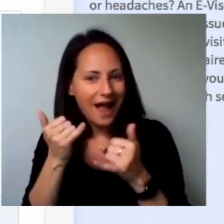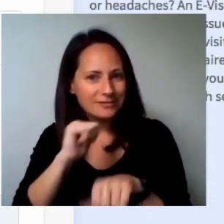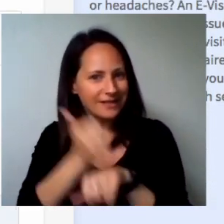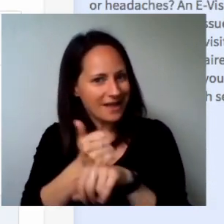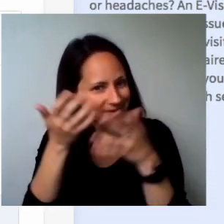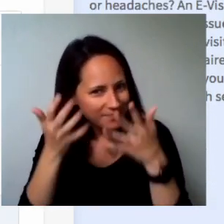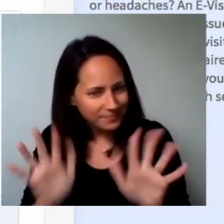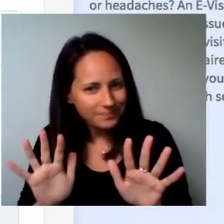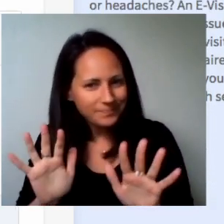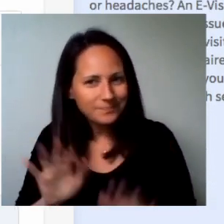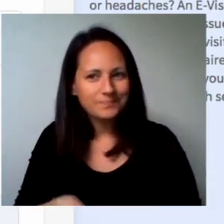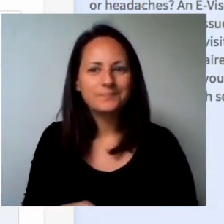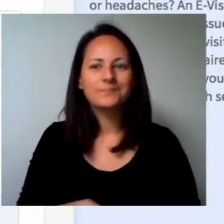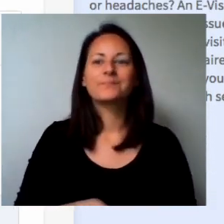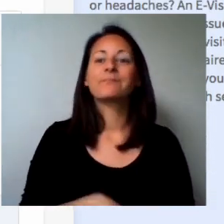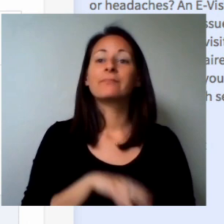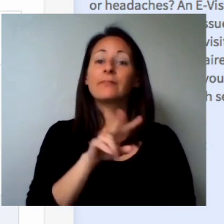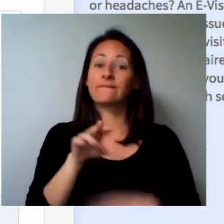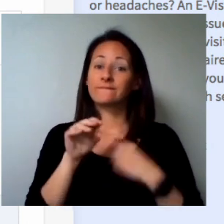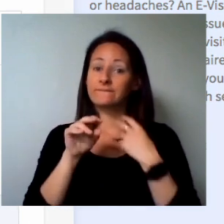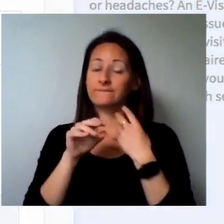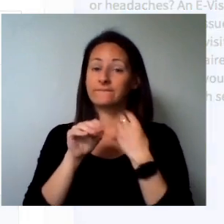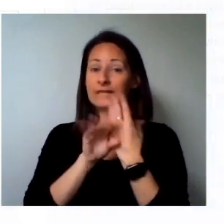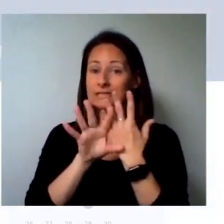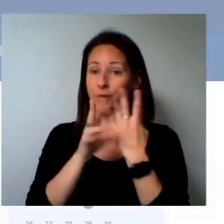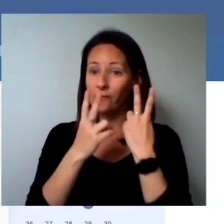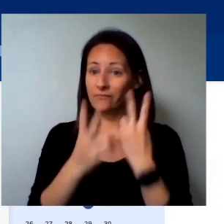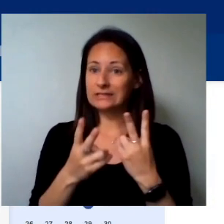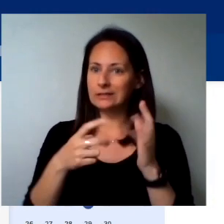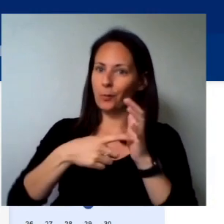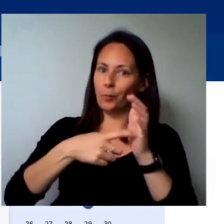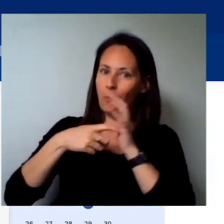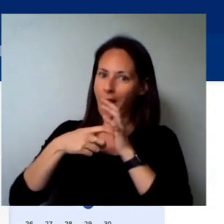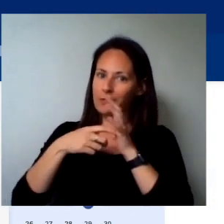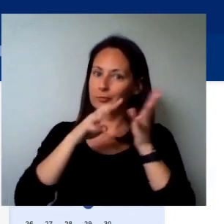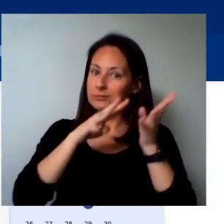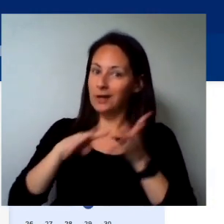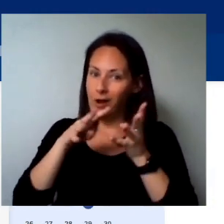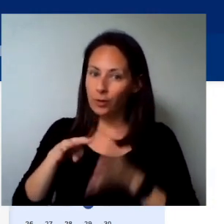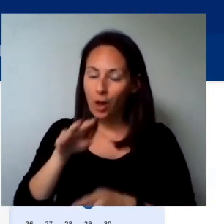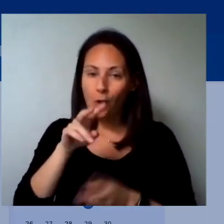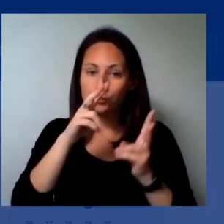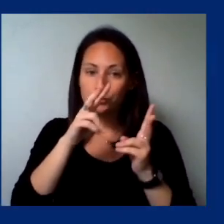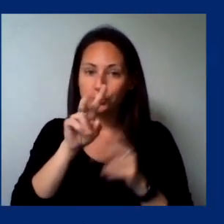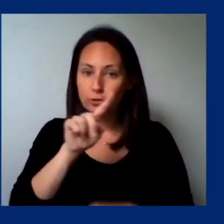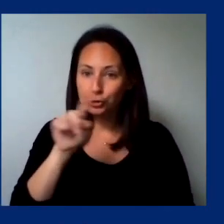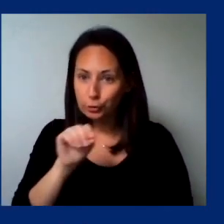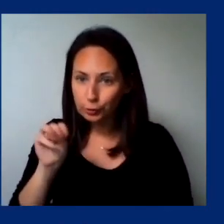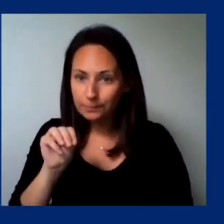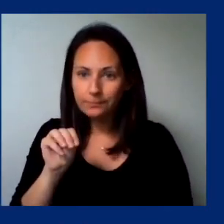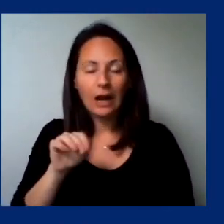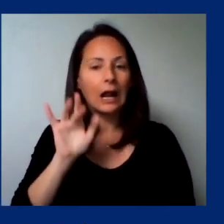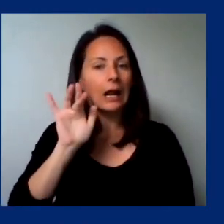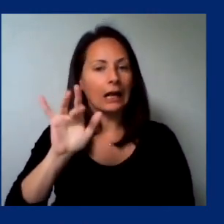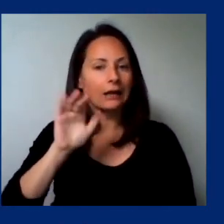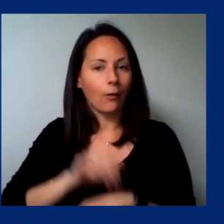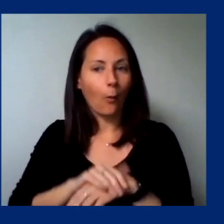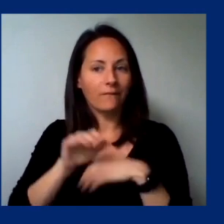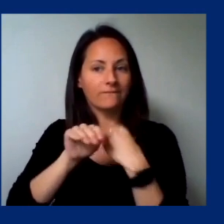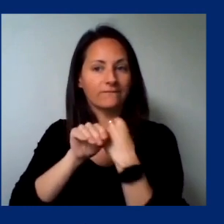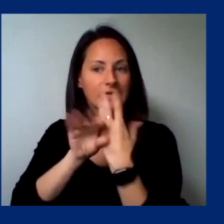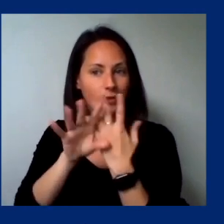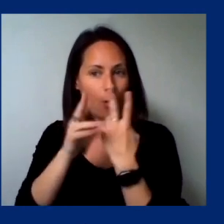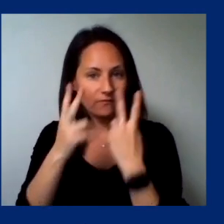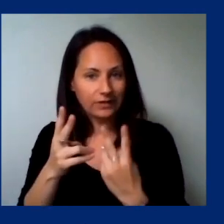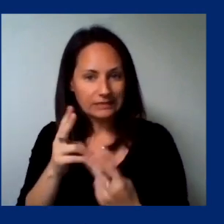Once complete, then click Schedule. Your appointment is now scheduled. Before your appointment, you will